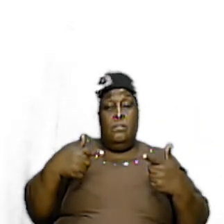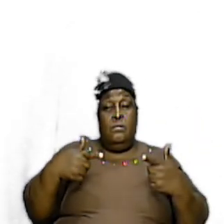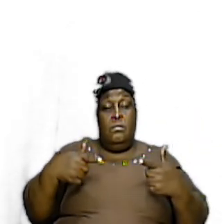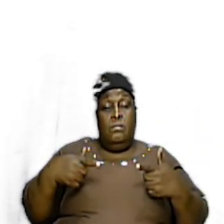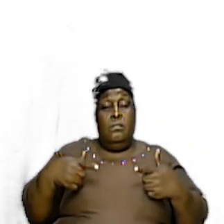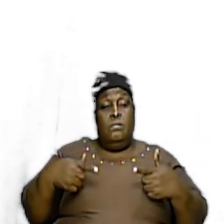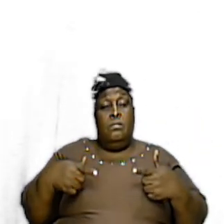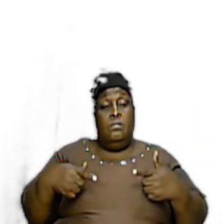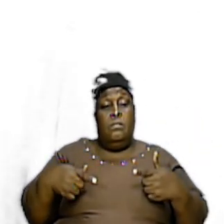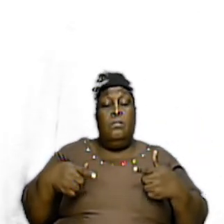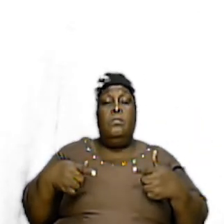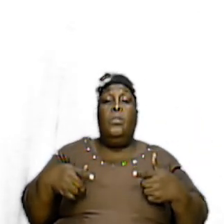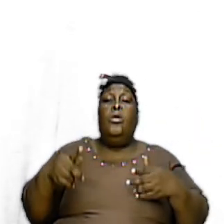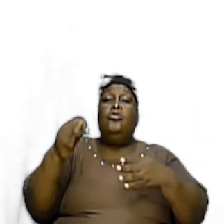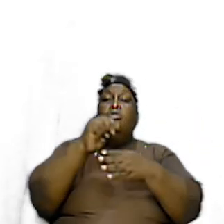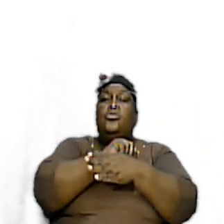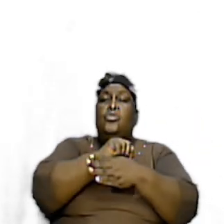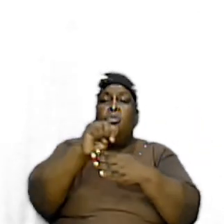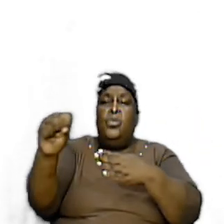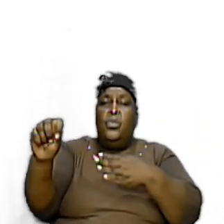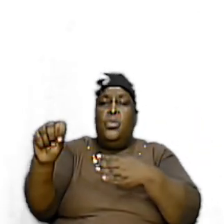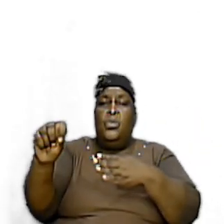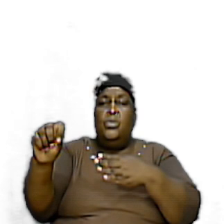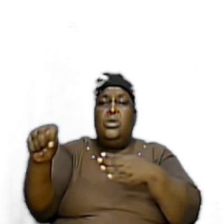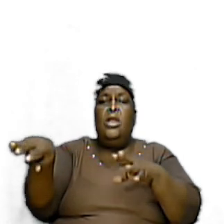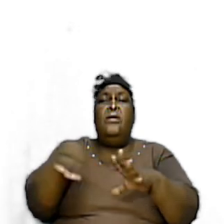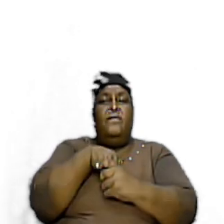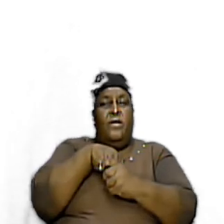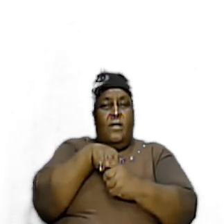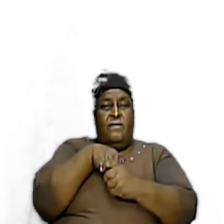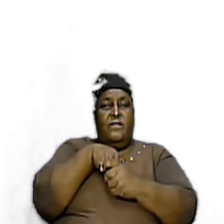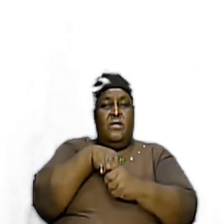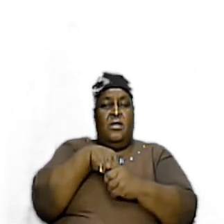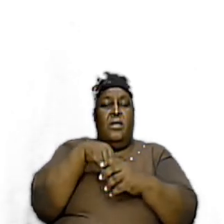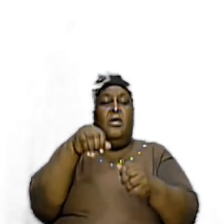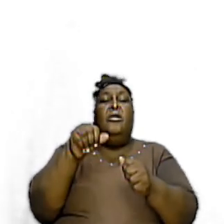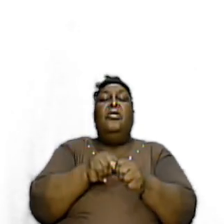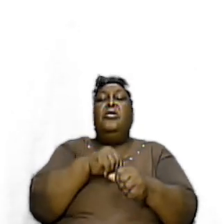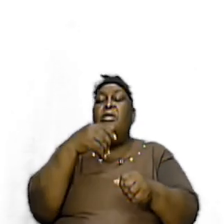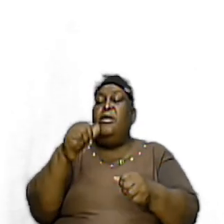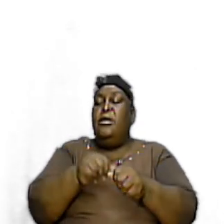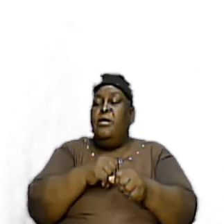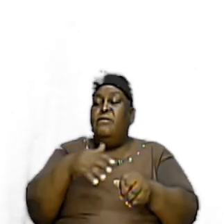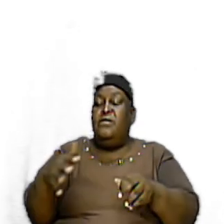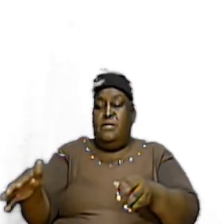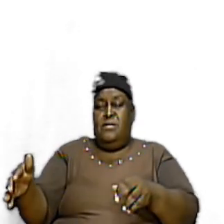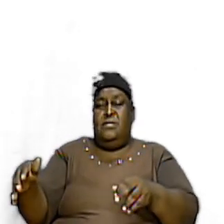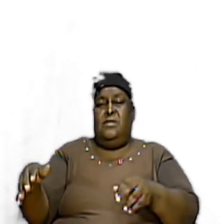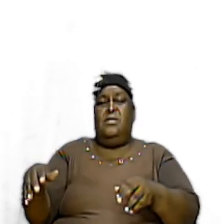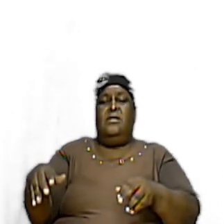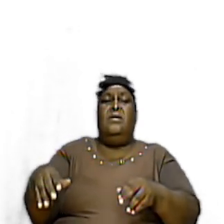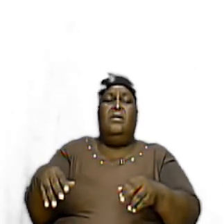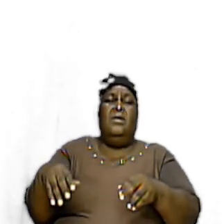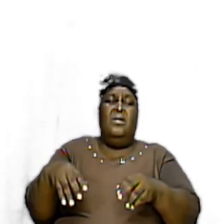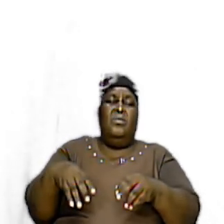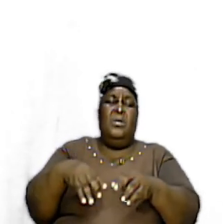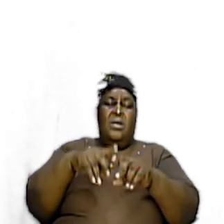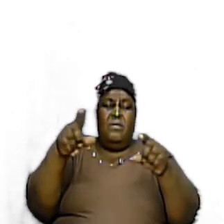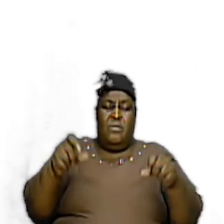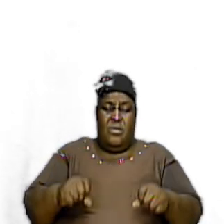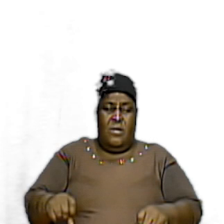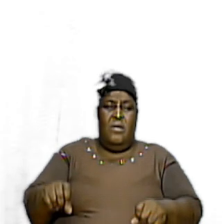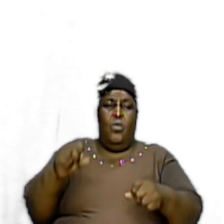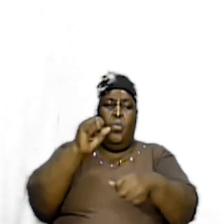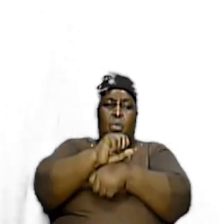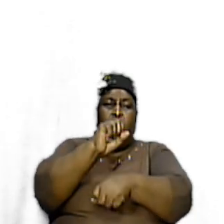Total Involvement In Everything Possible Within The Framework Of The